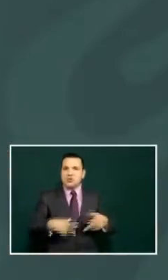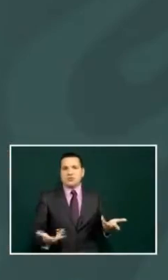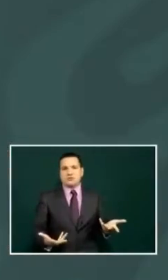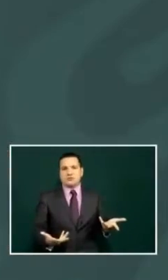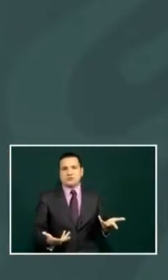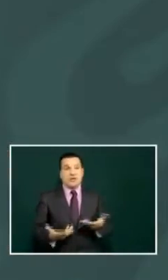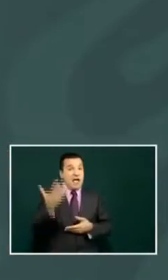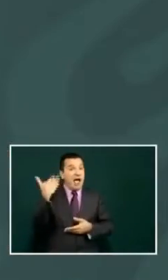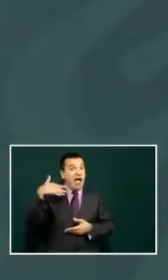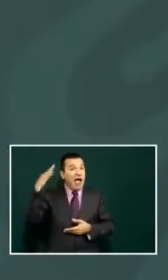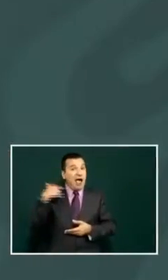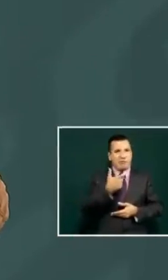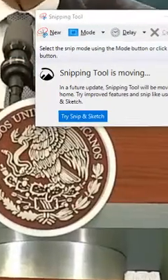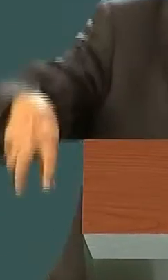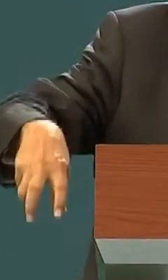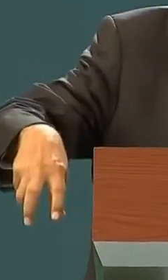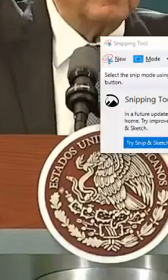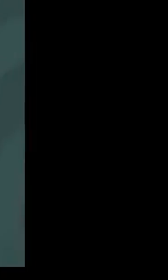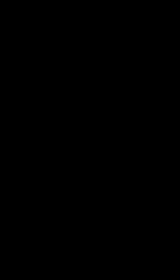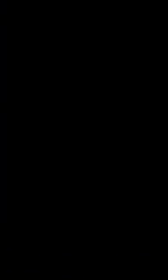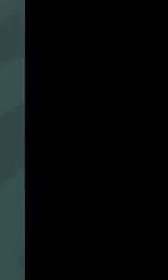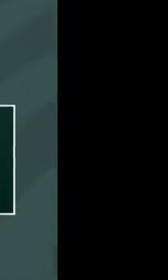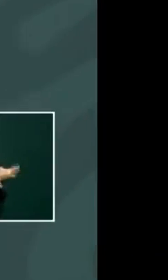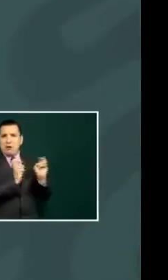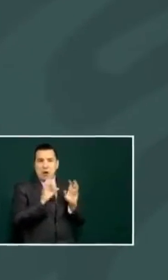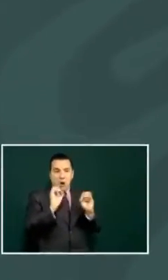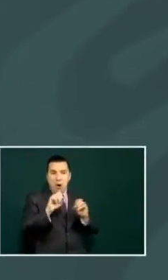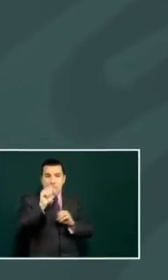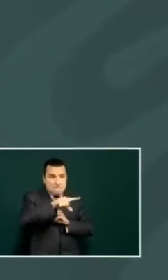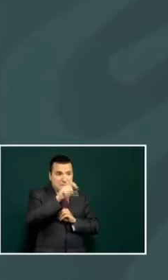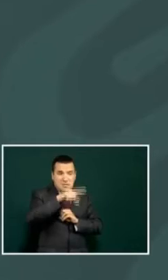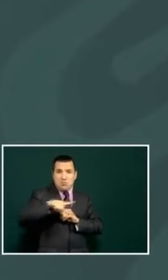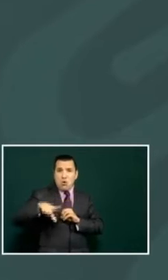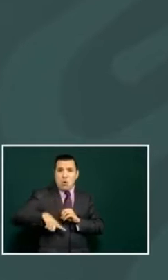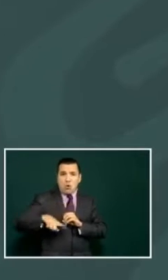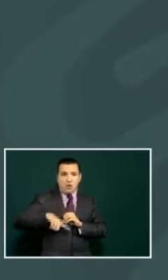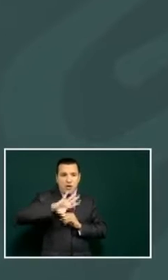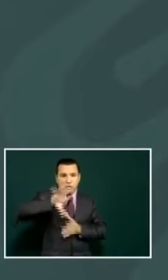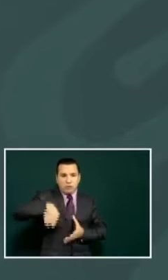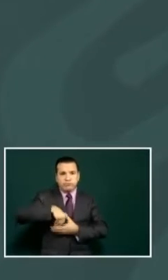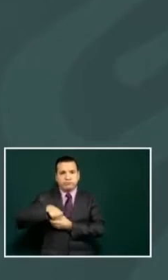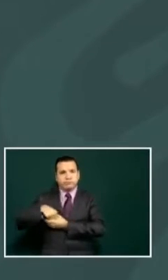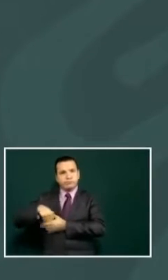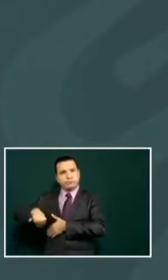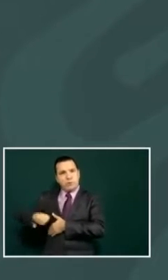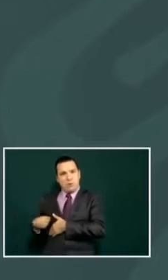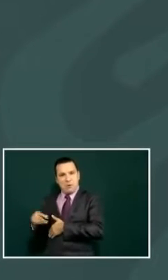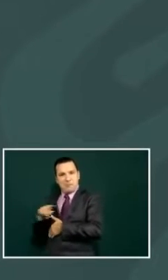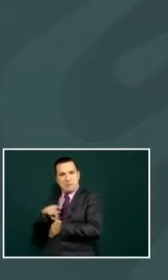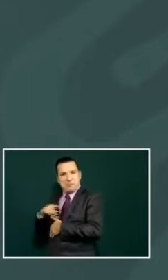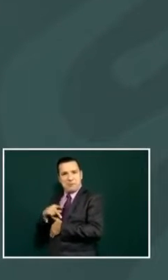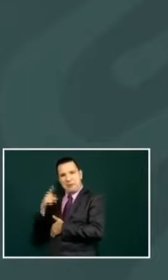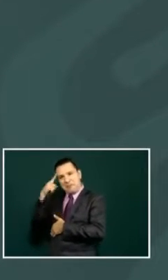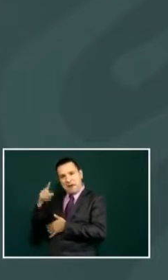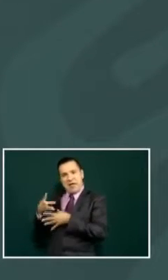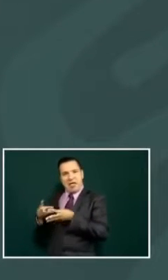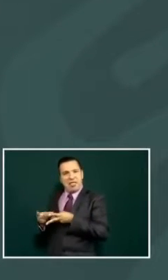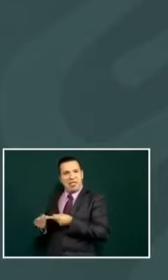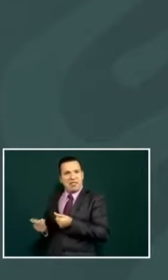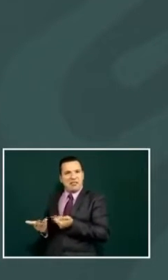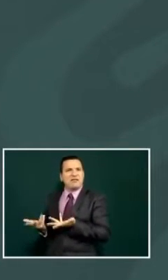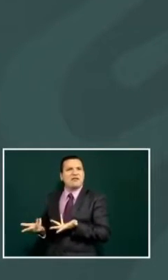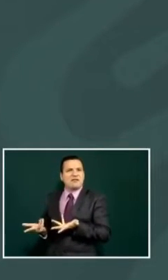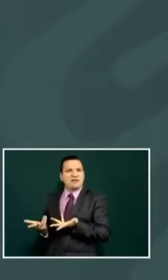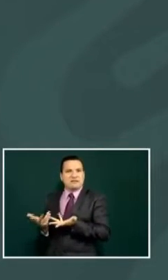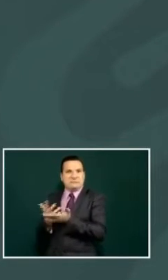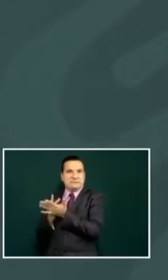before the money was either stolen or it stayed within the government itself for the